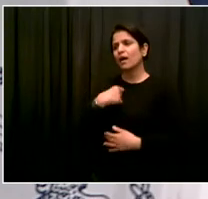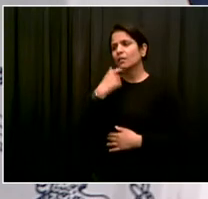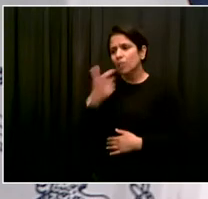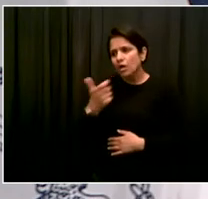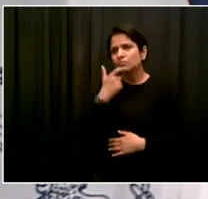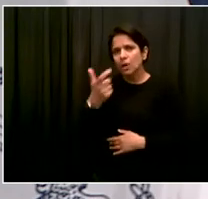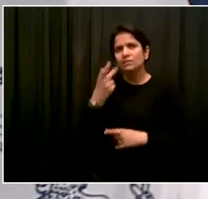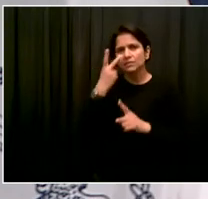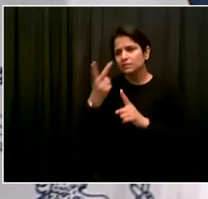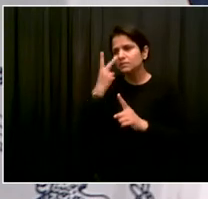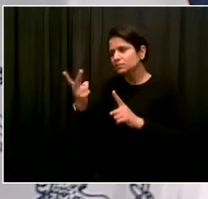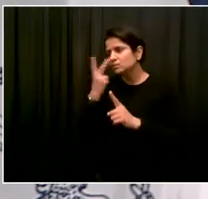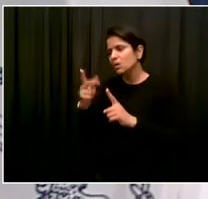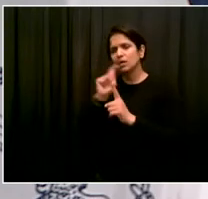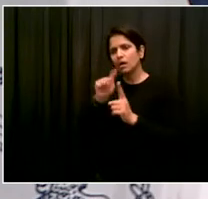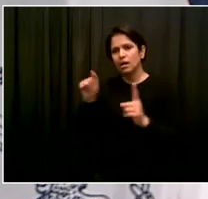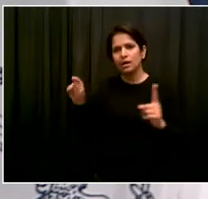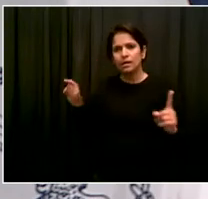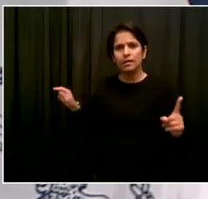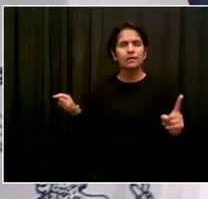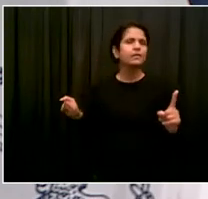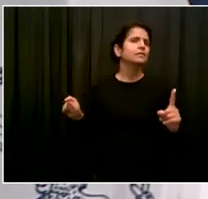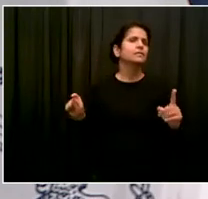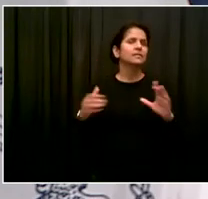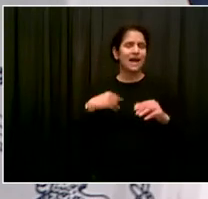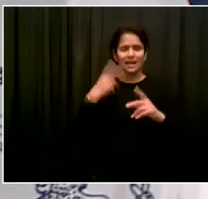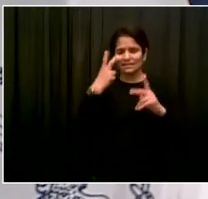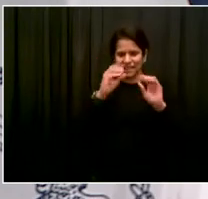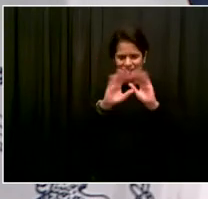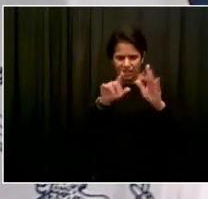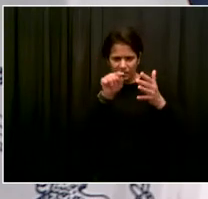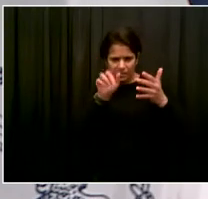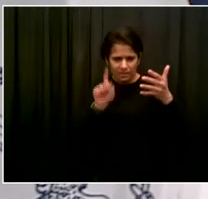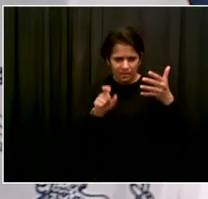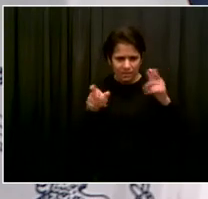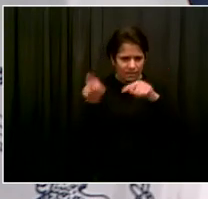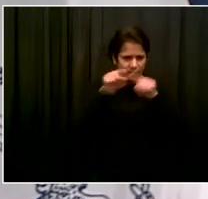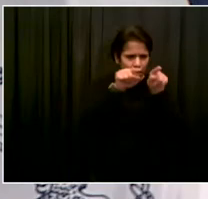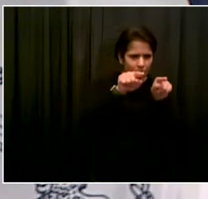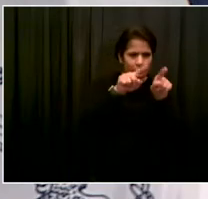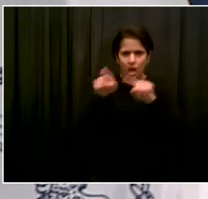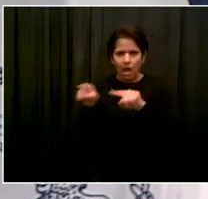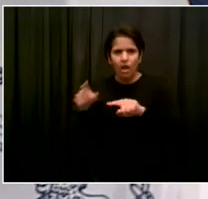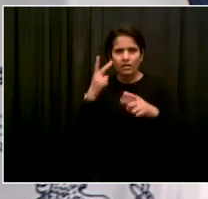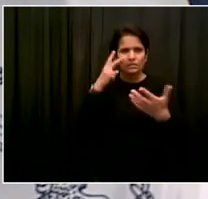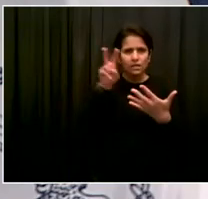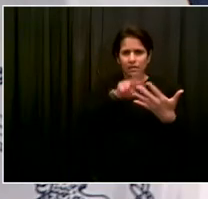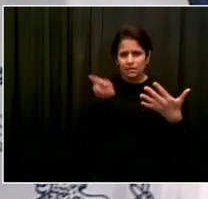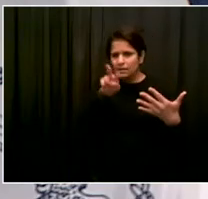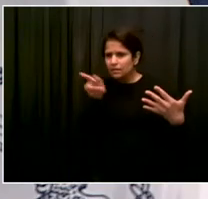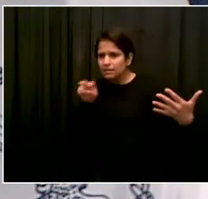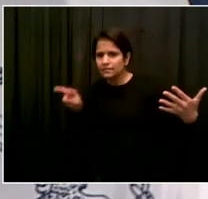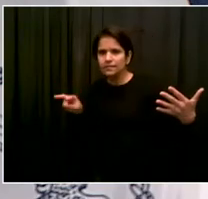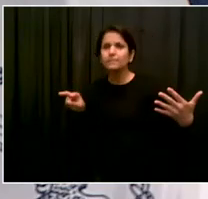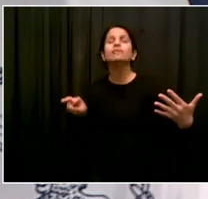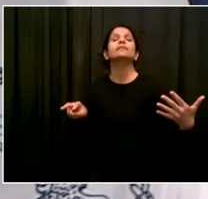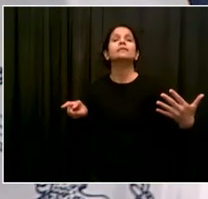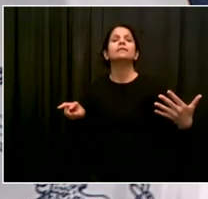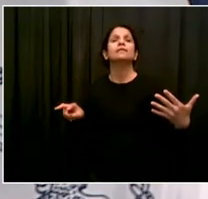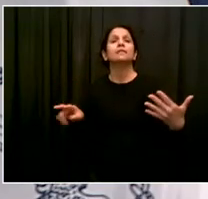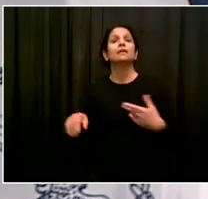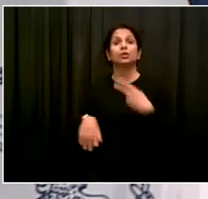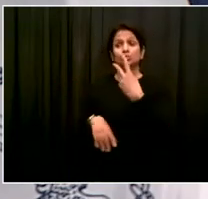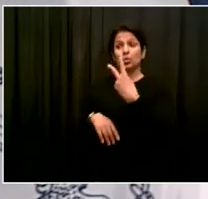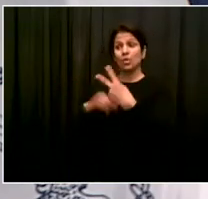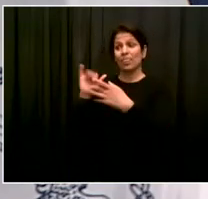misunderstanding. I look at videos all the time, and I certainly will look in these two cases, but I don't think it's a